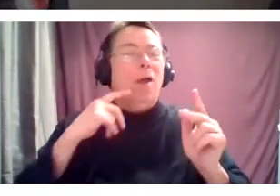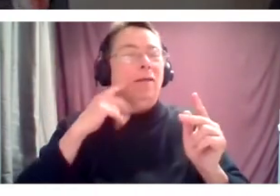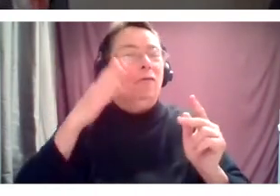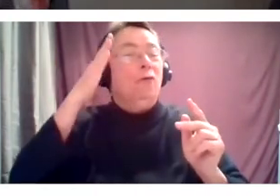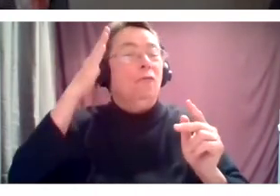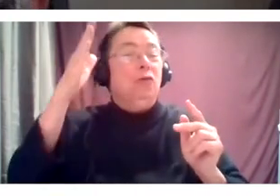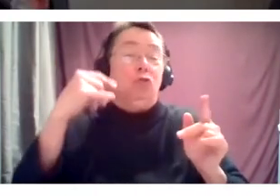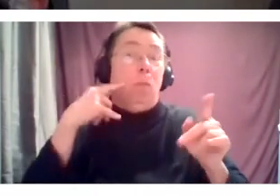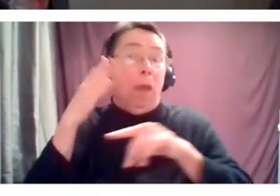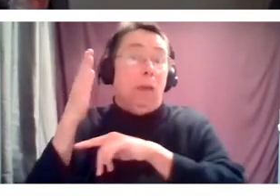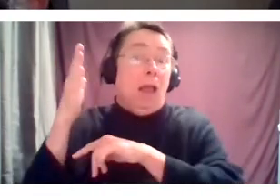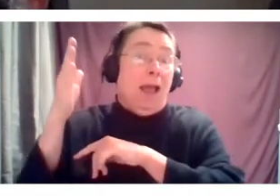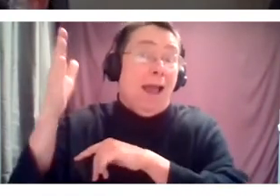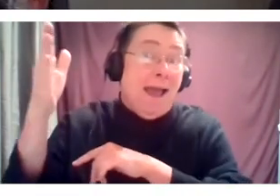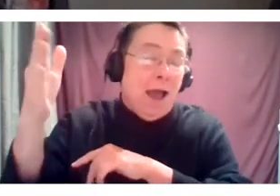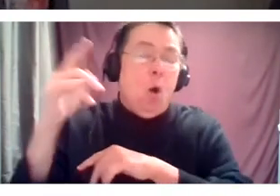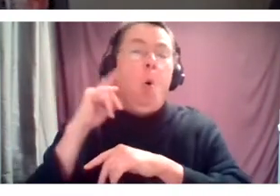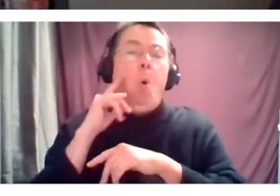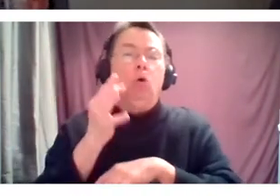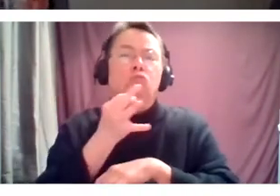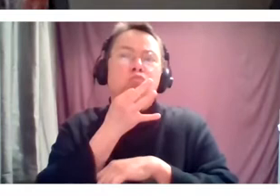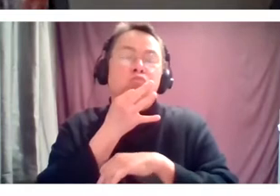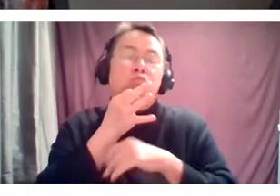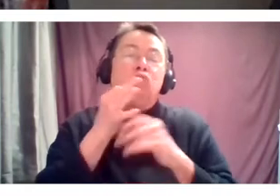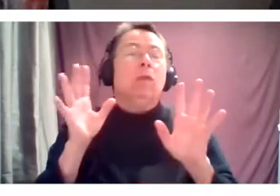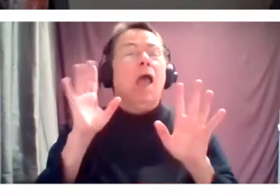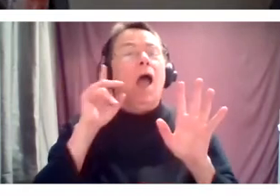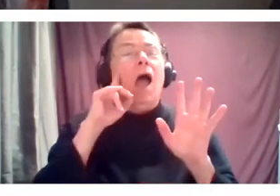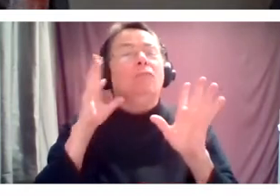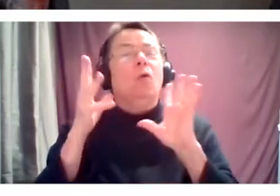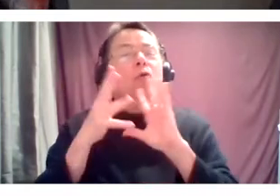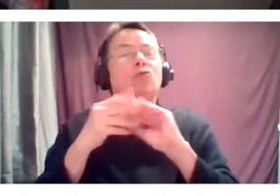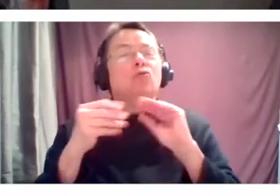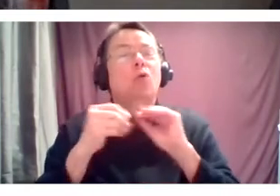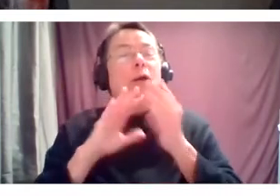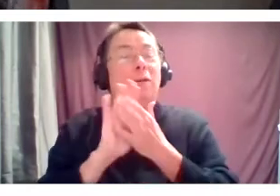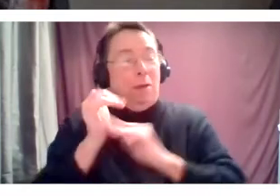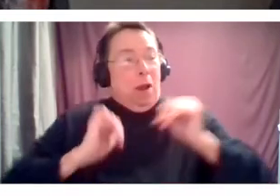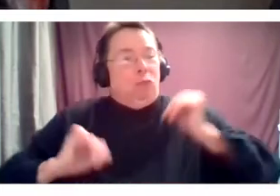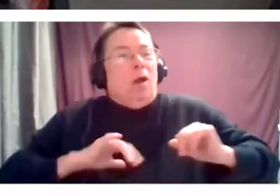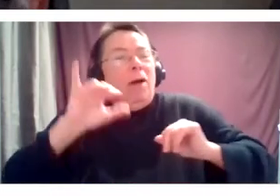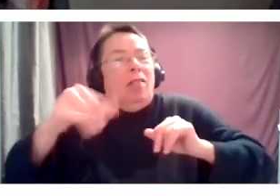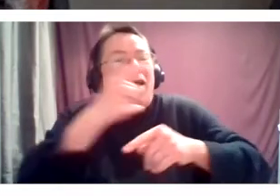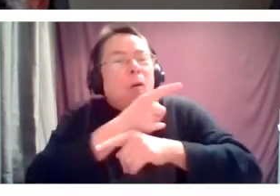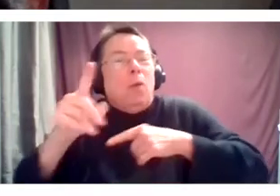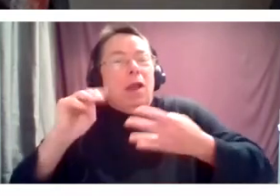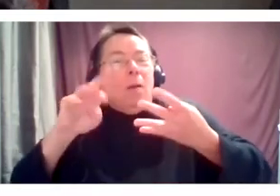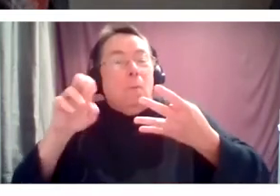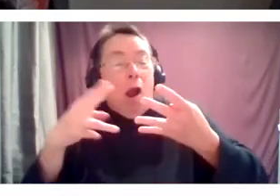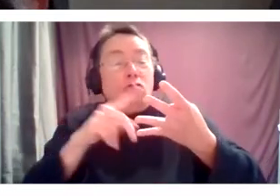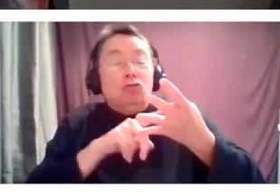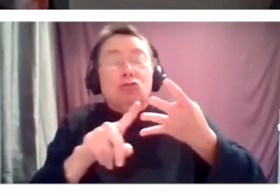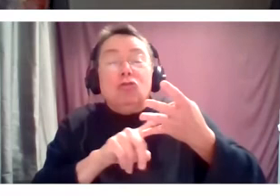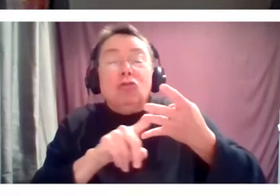future or near in the future, for stories to be dramatized of that week, that week in March when we went from being